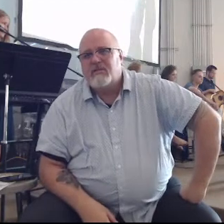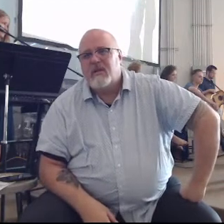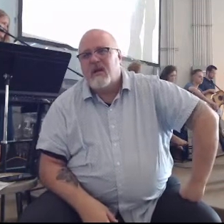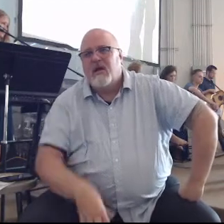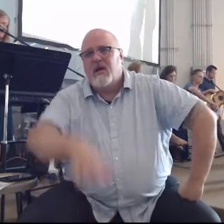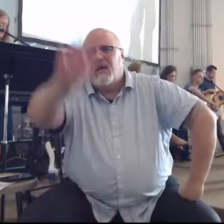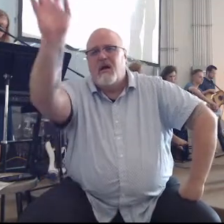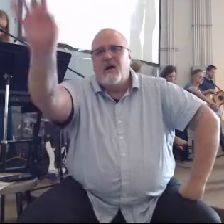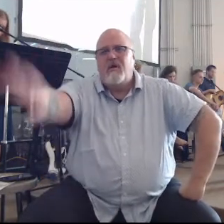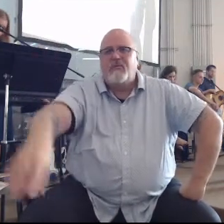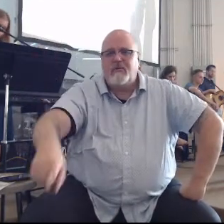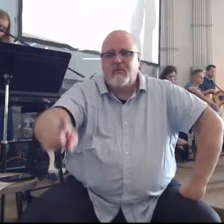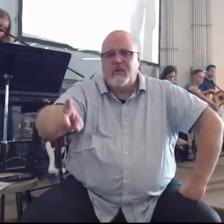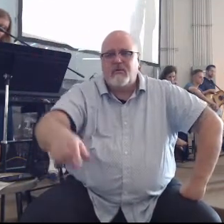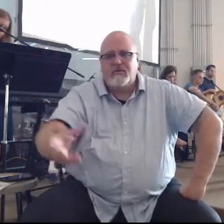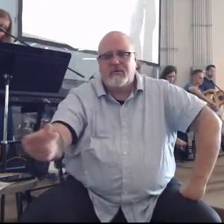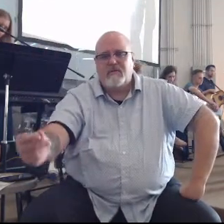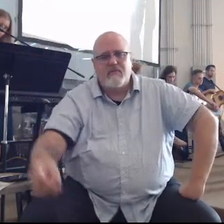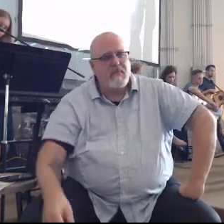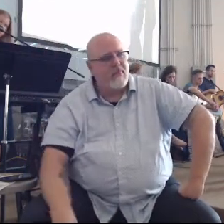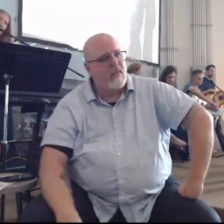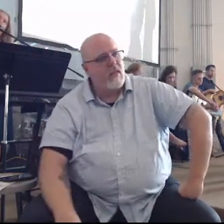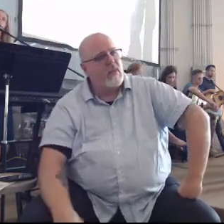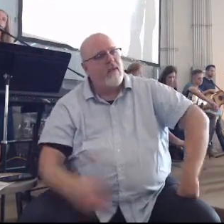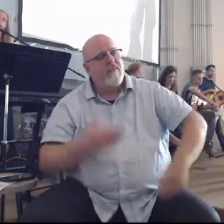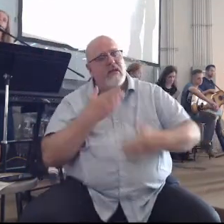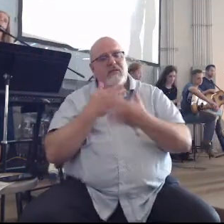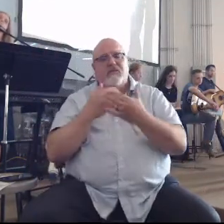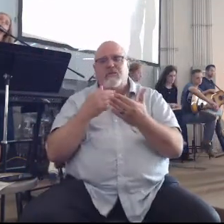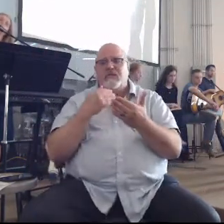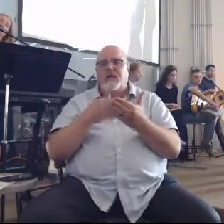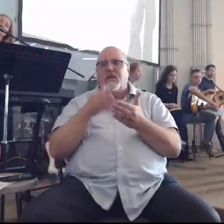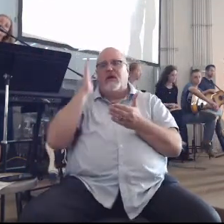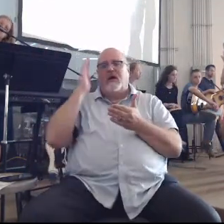but as for me it is good to be near God